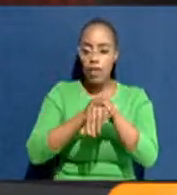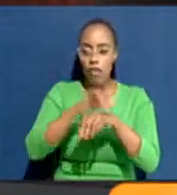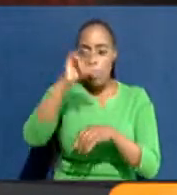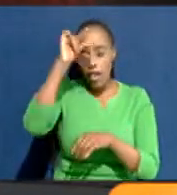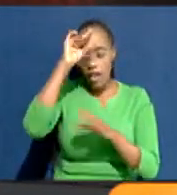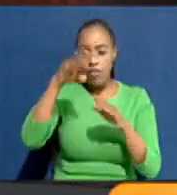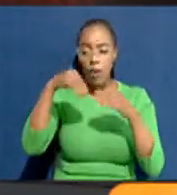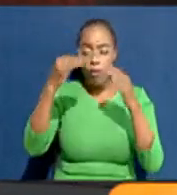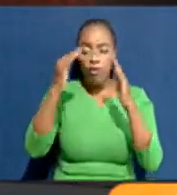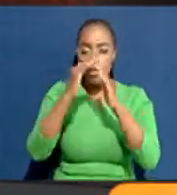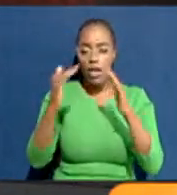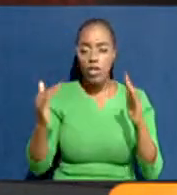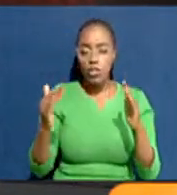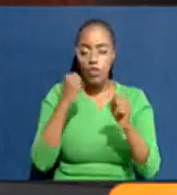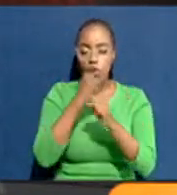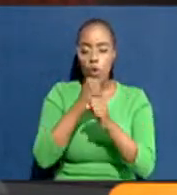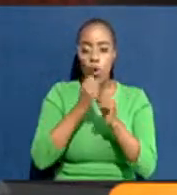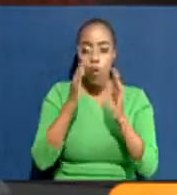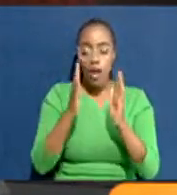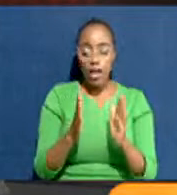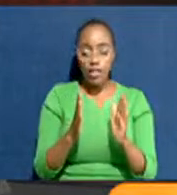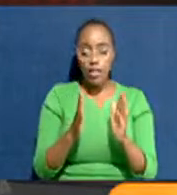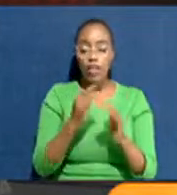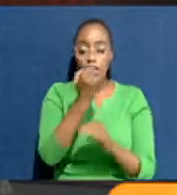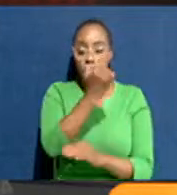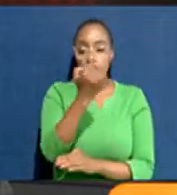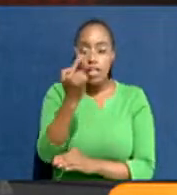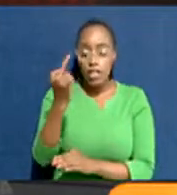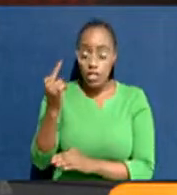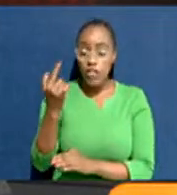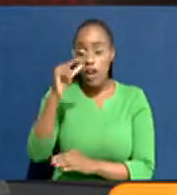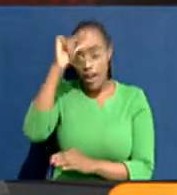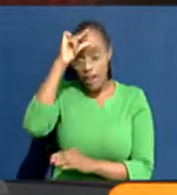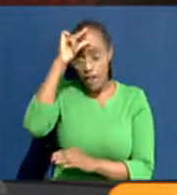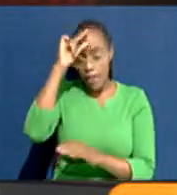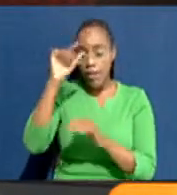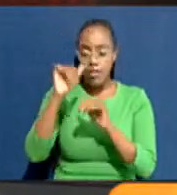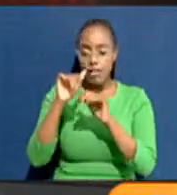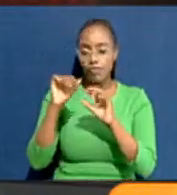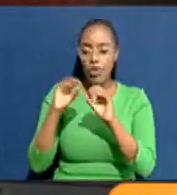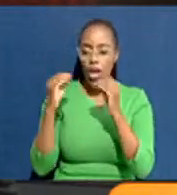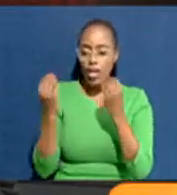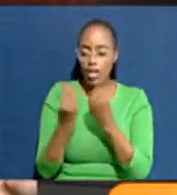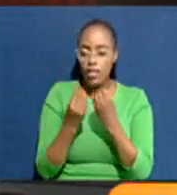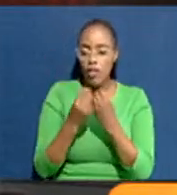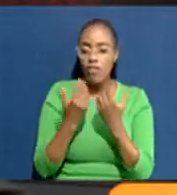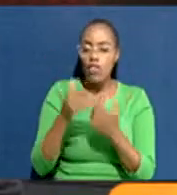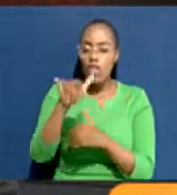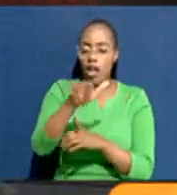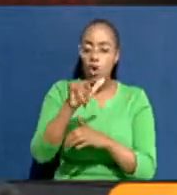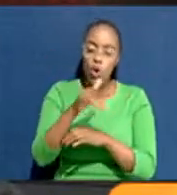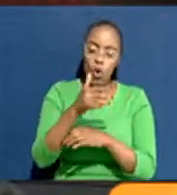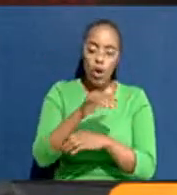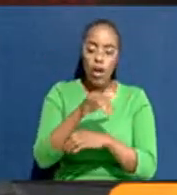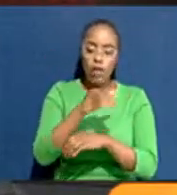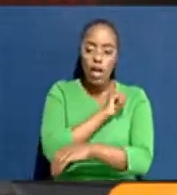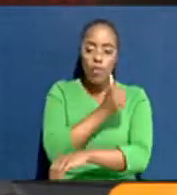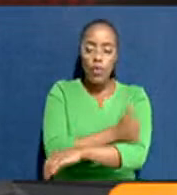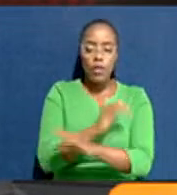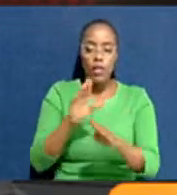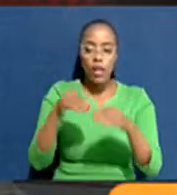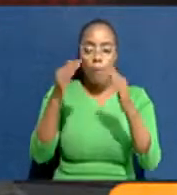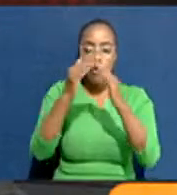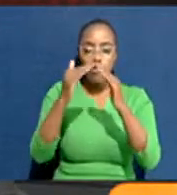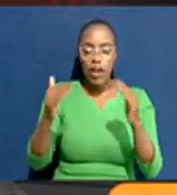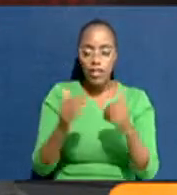used to provide housing for workers. Every single parastate all provided housing for workers. The local authorities provided houses. You